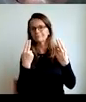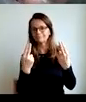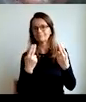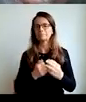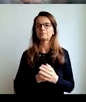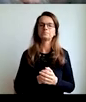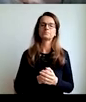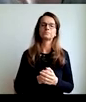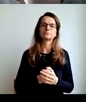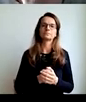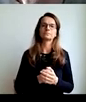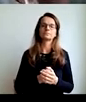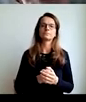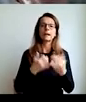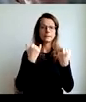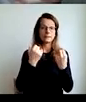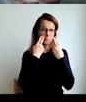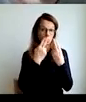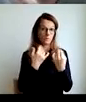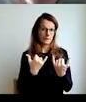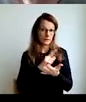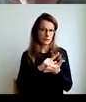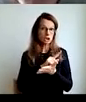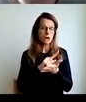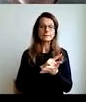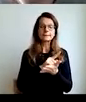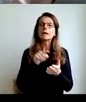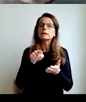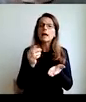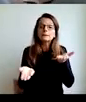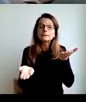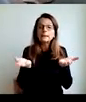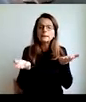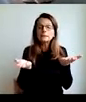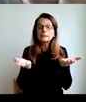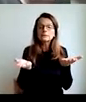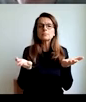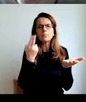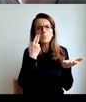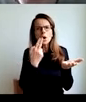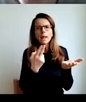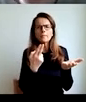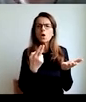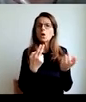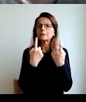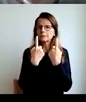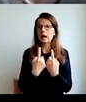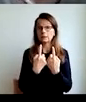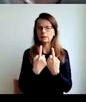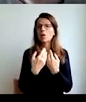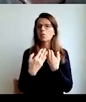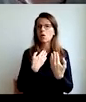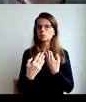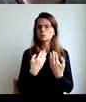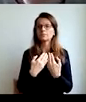relationships, and let's see what is going on today with our scale, how